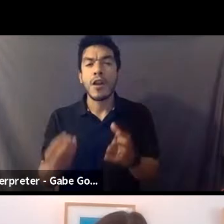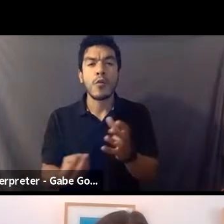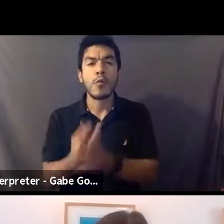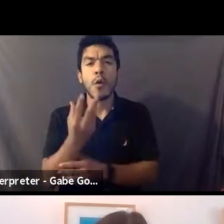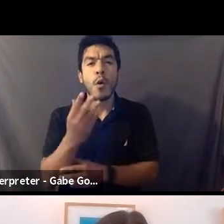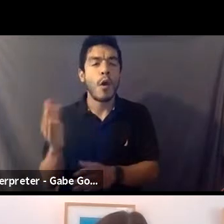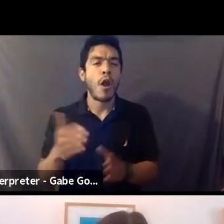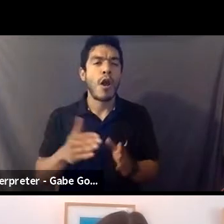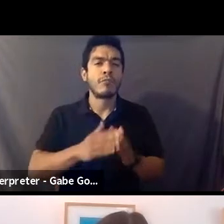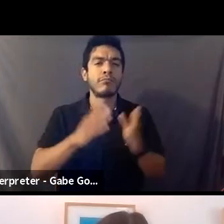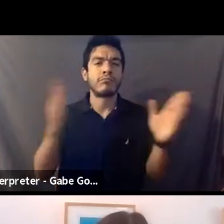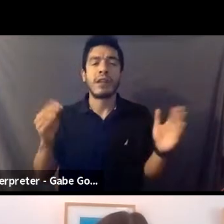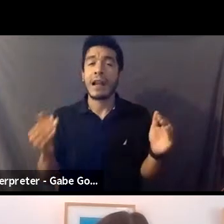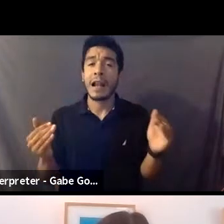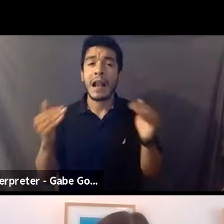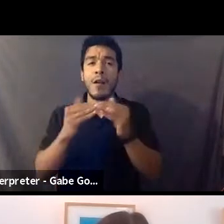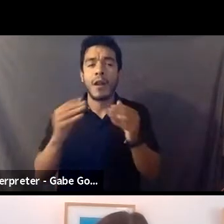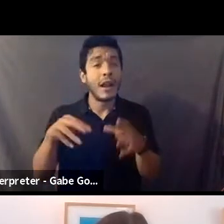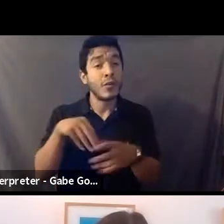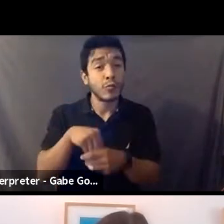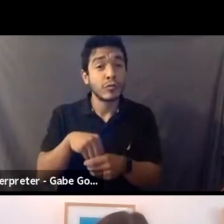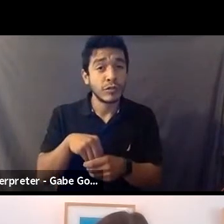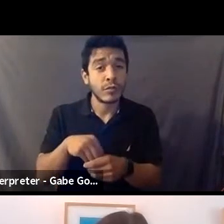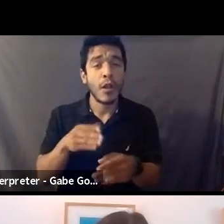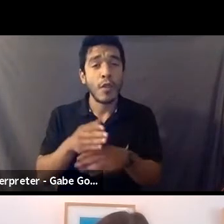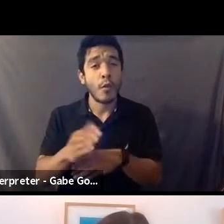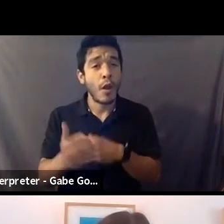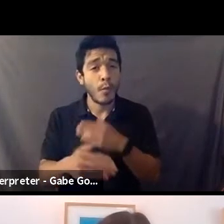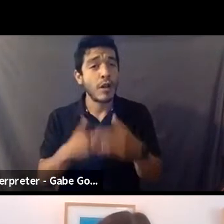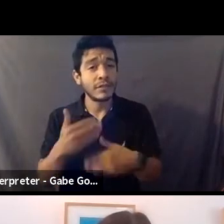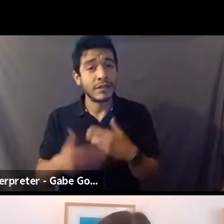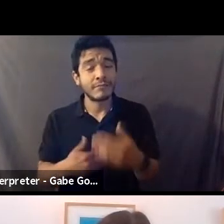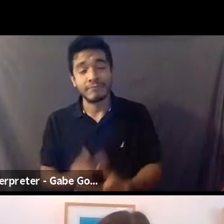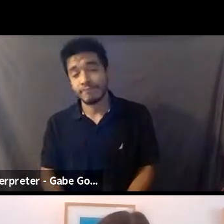ensure that we've got equity and inclusion, uh, throughout this process.